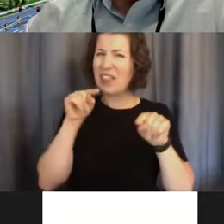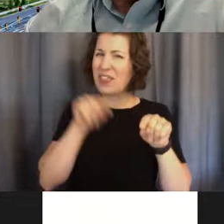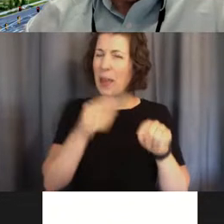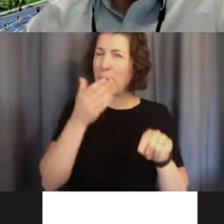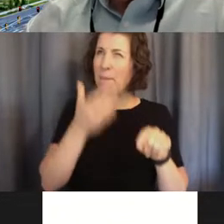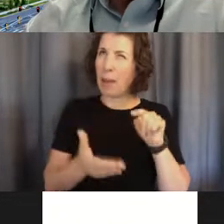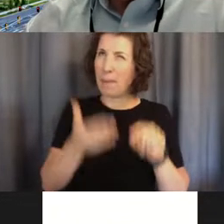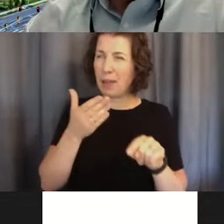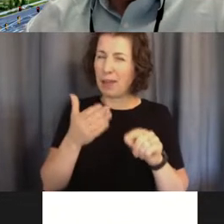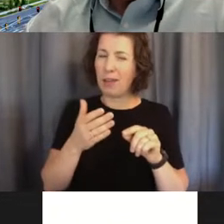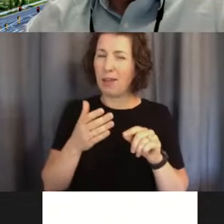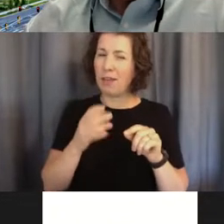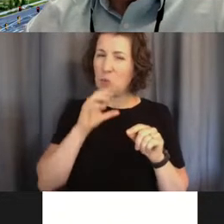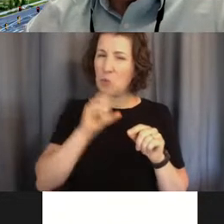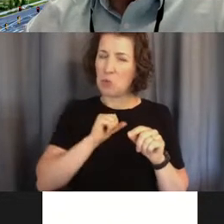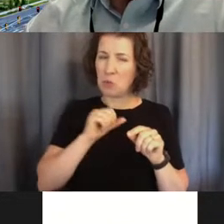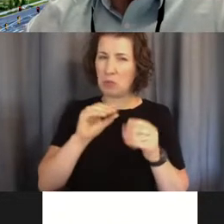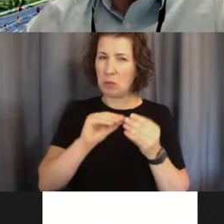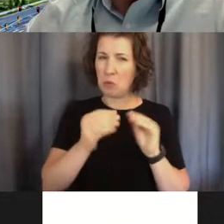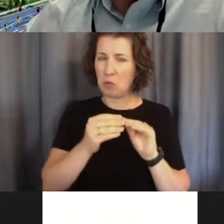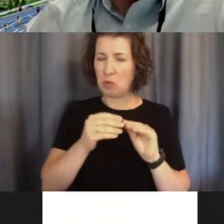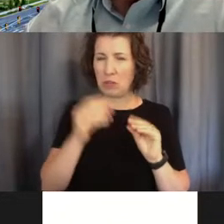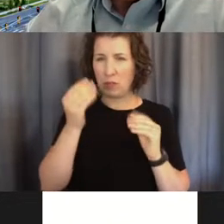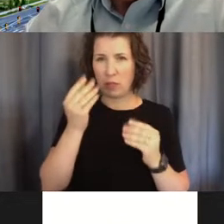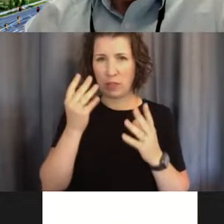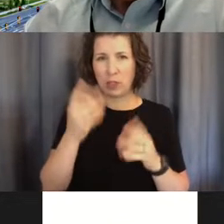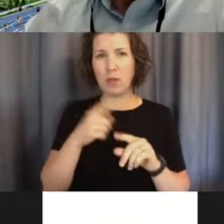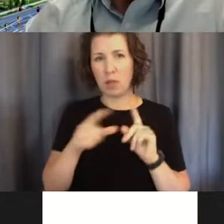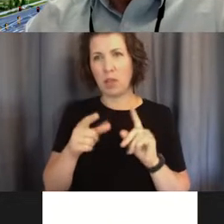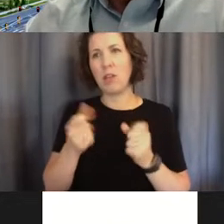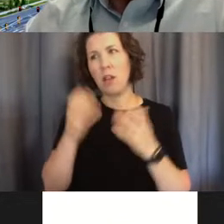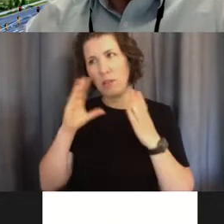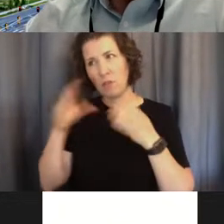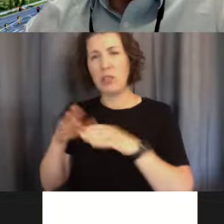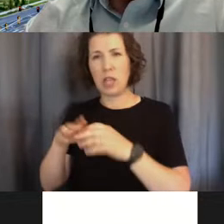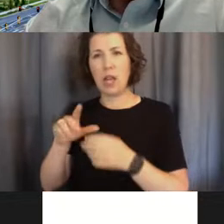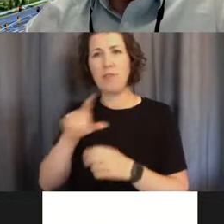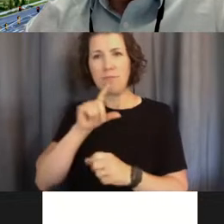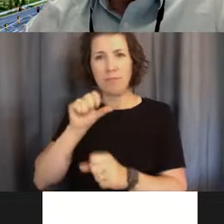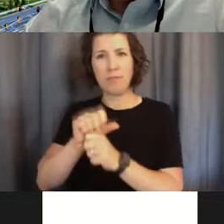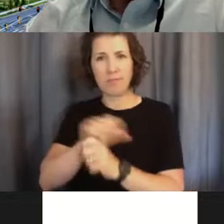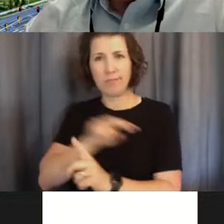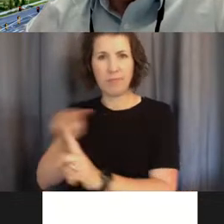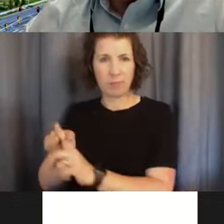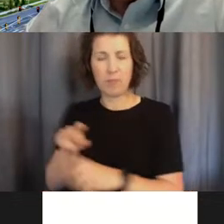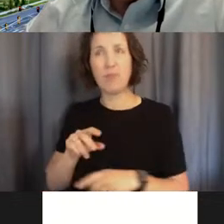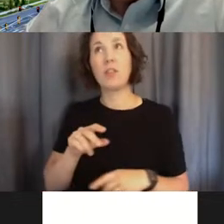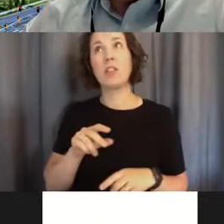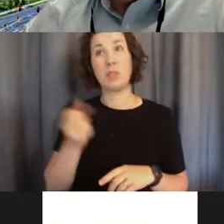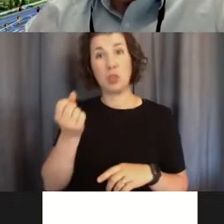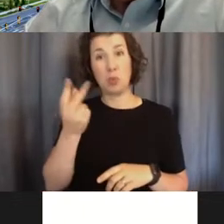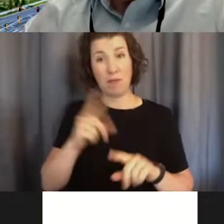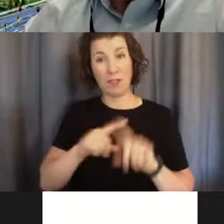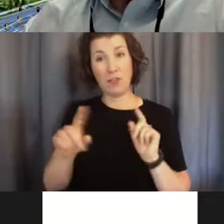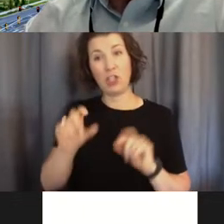than 15, but a lot of patent applications and really focused on translation. Uh, there've been 12 startup companies founded from our department.